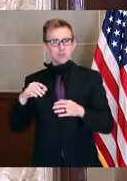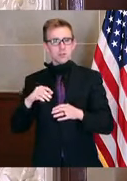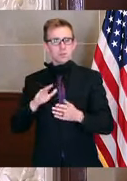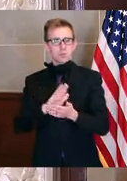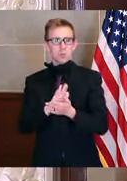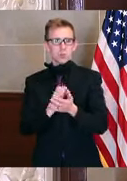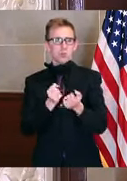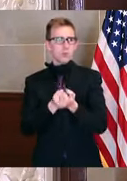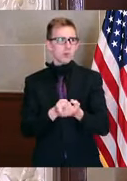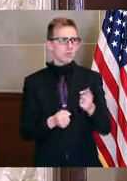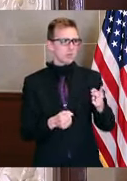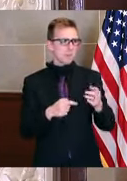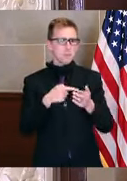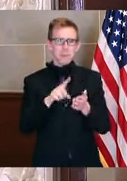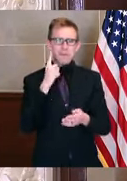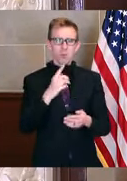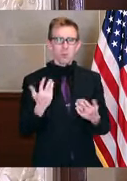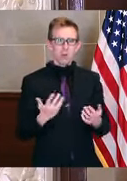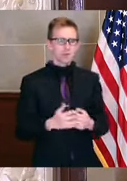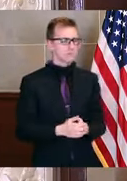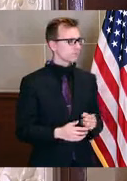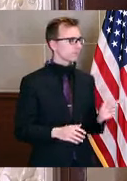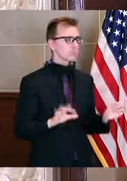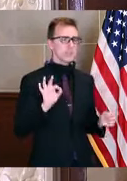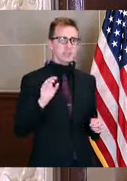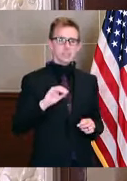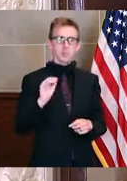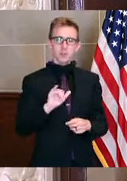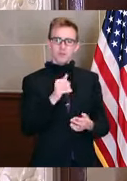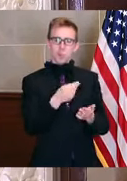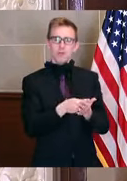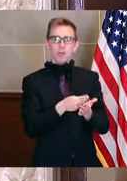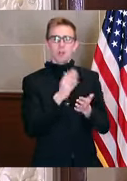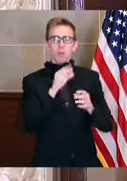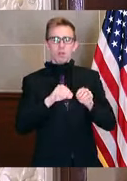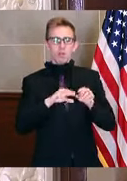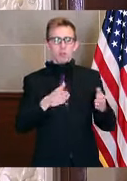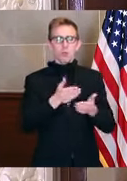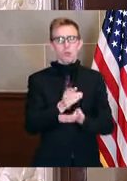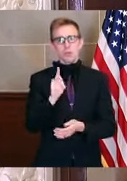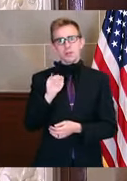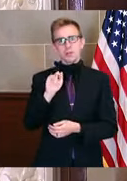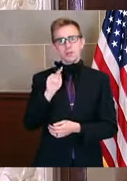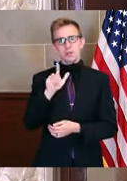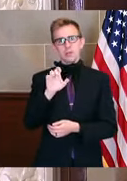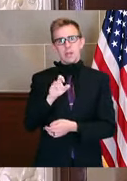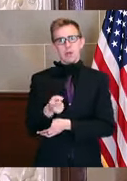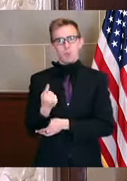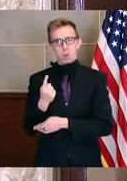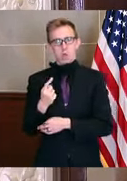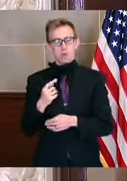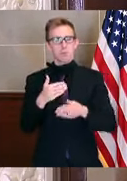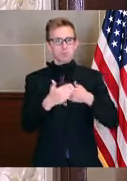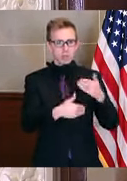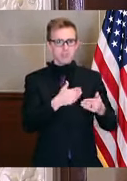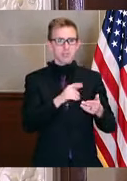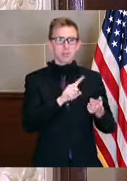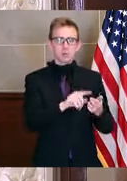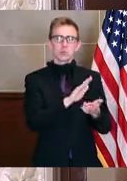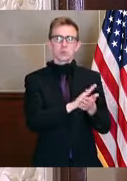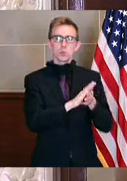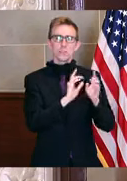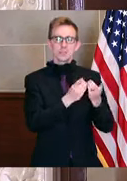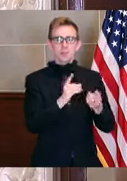that pay for? So 90% of those funds will be distributed through the Title I process to our school districts, our